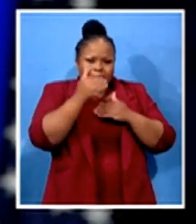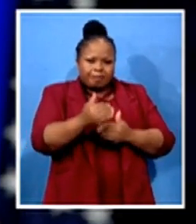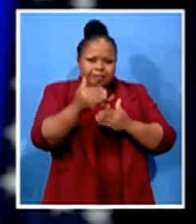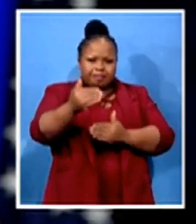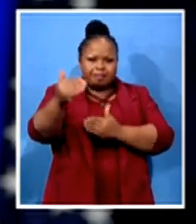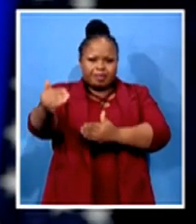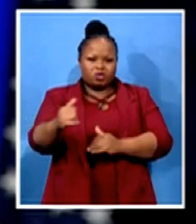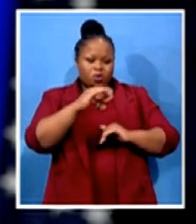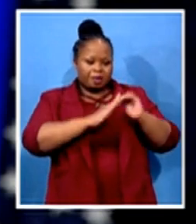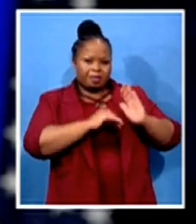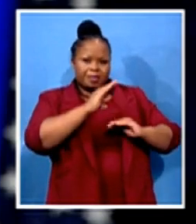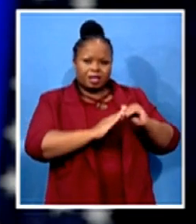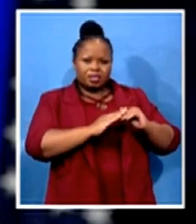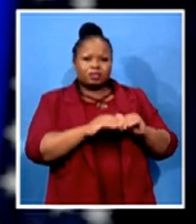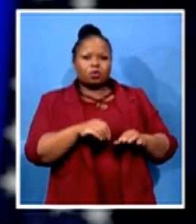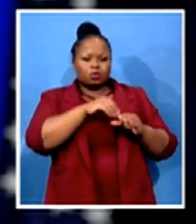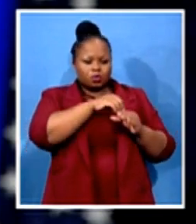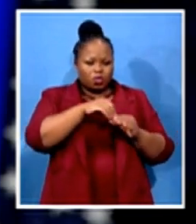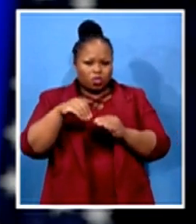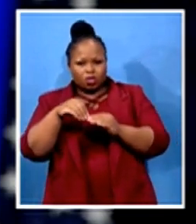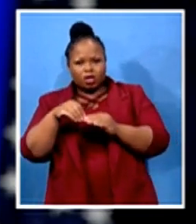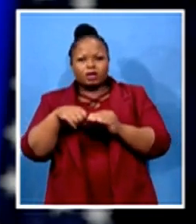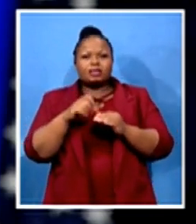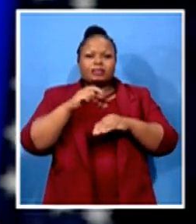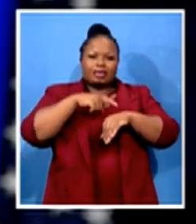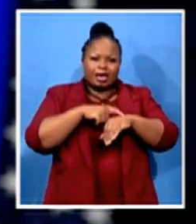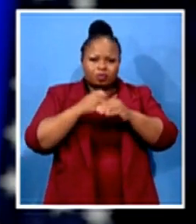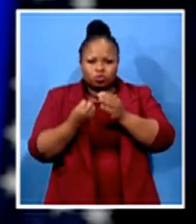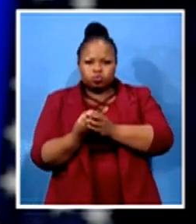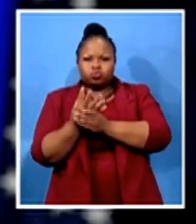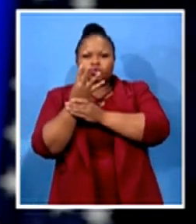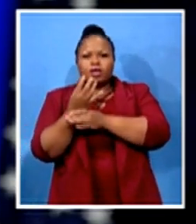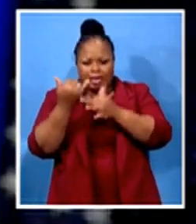and a time to heal. This is the time to heal in America.